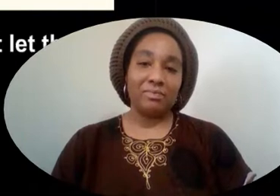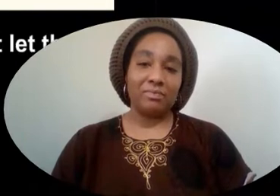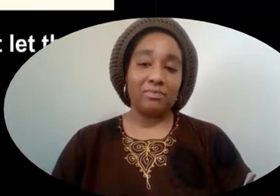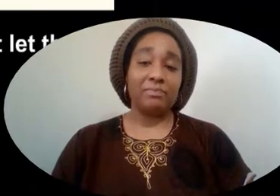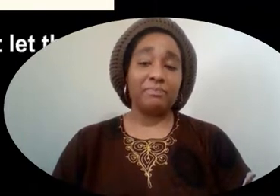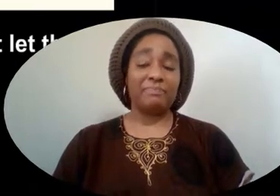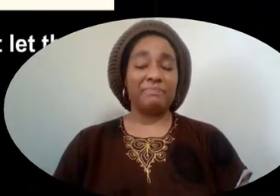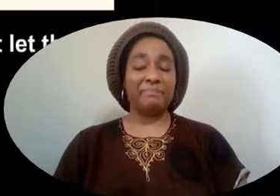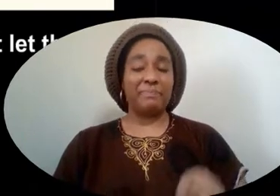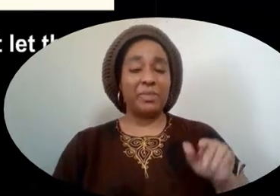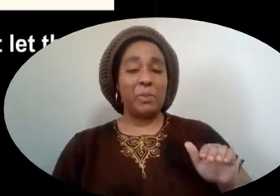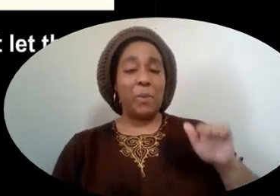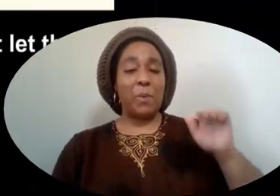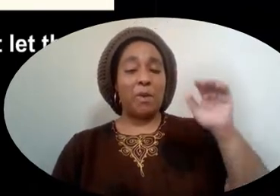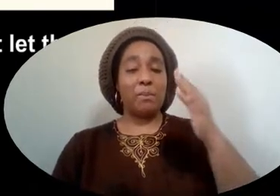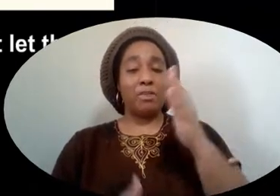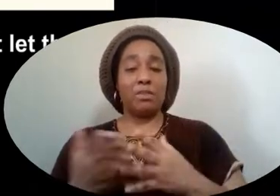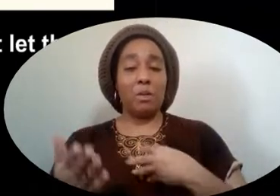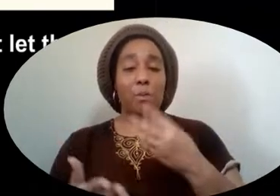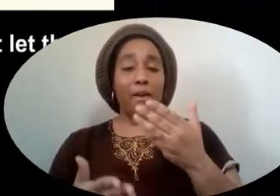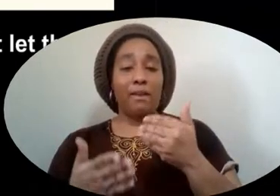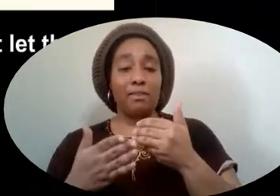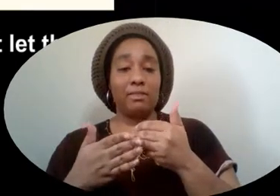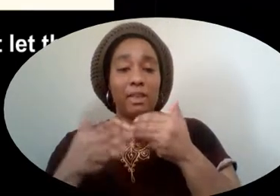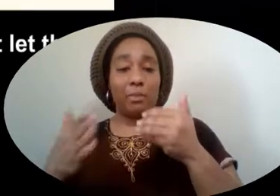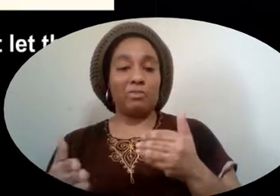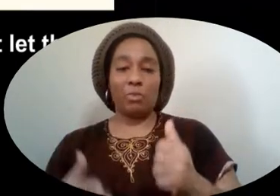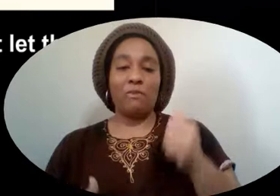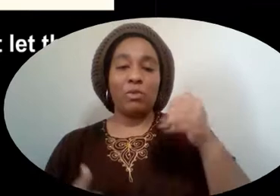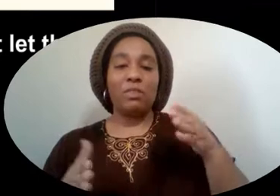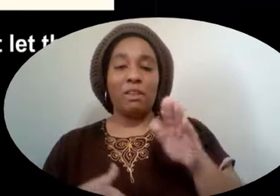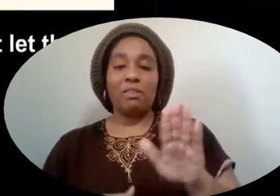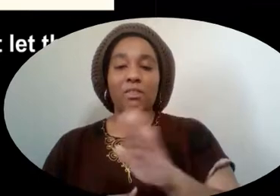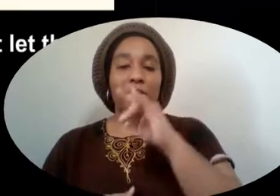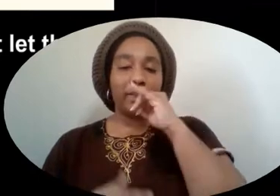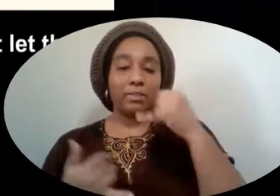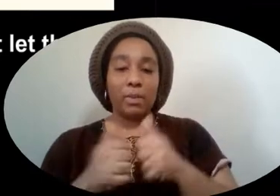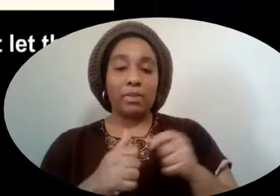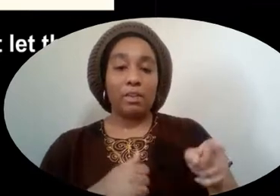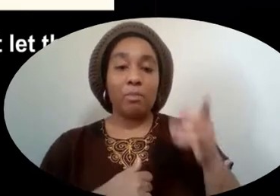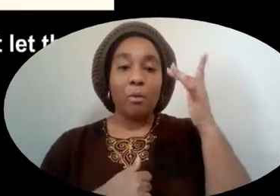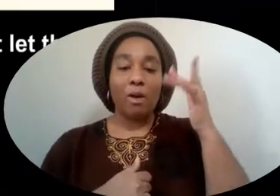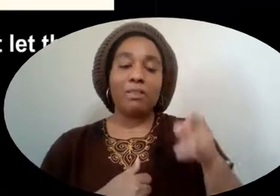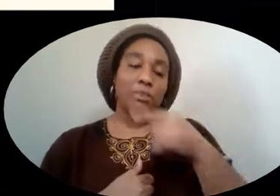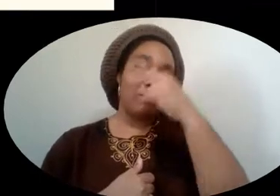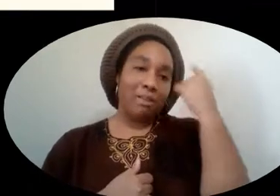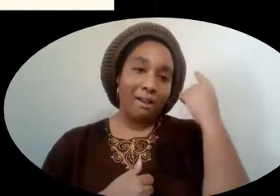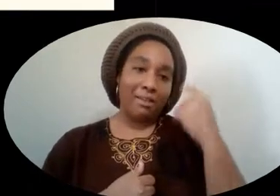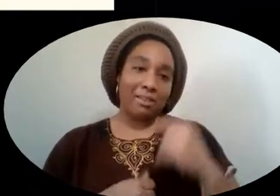When he was growing up, some white neighbors wouldn't let their kids play with him because he was black.